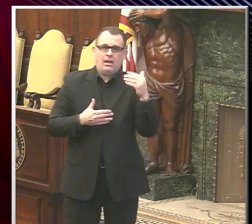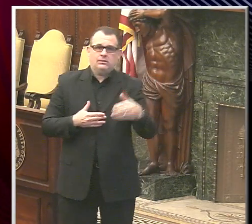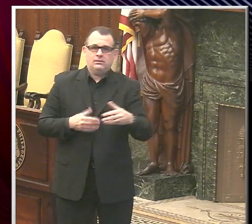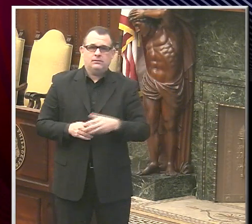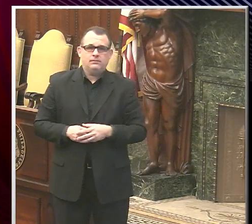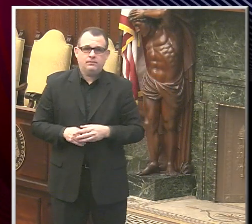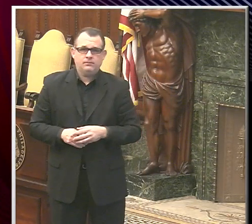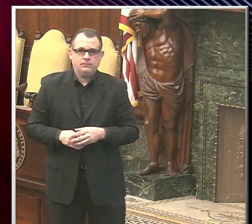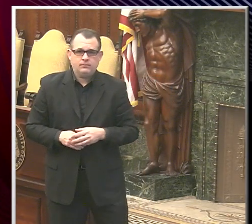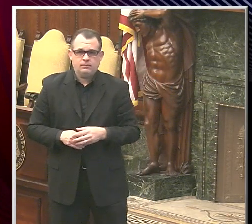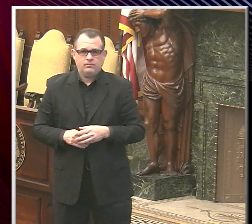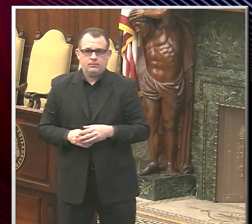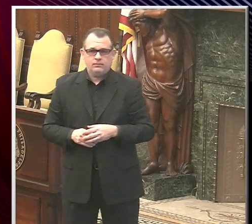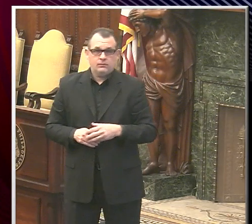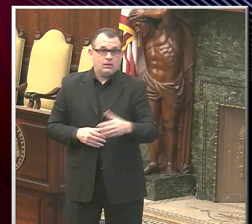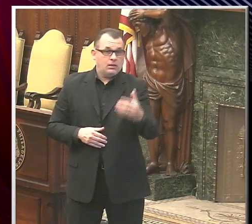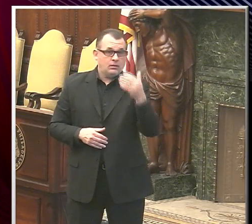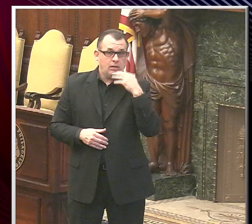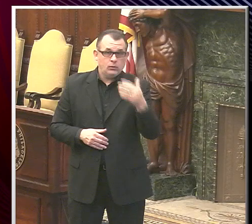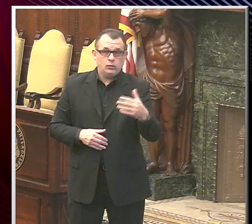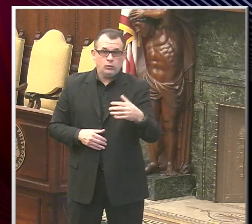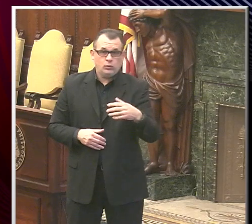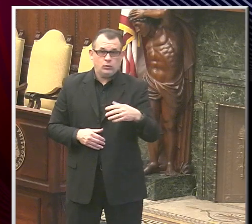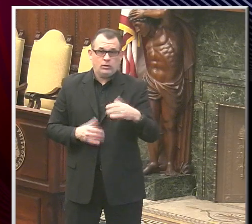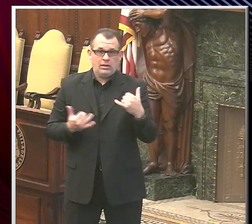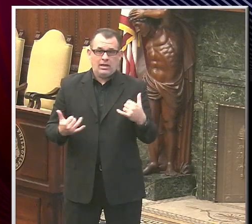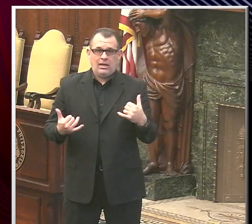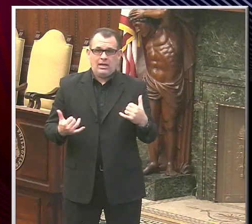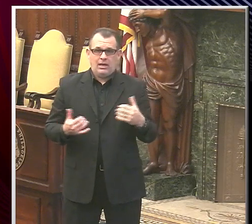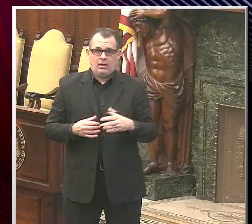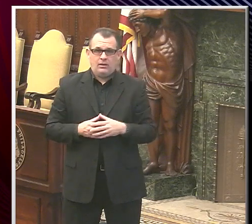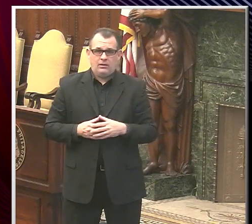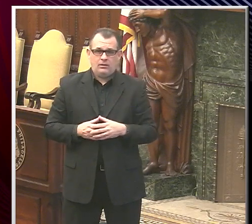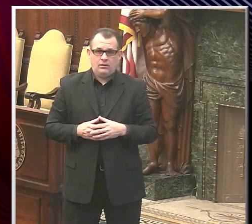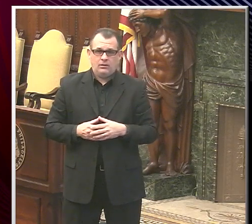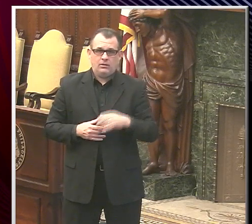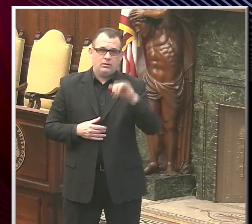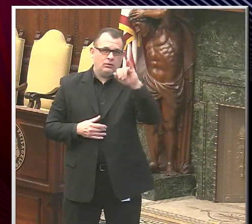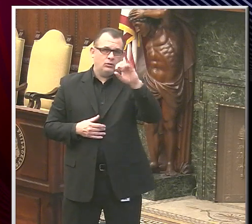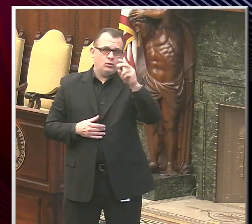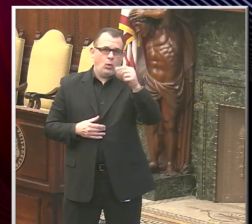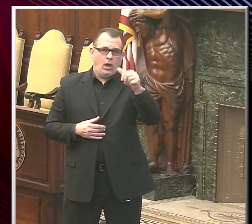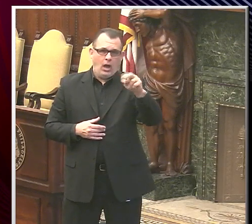All right. Thank you, Martin. Let's go now to Johan Calhoun of Chalkbeat.